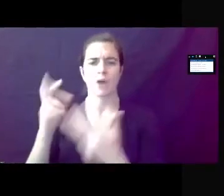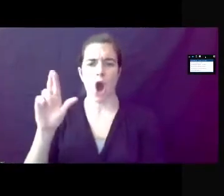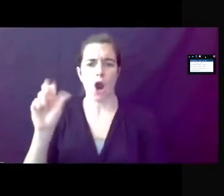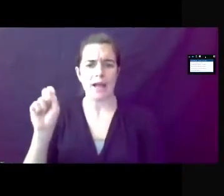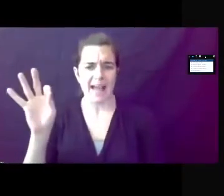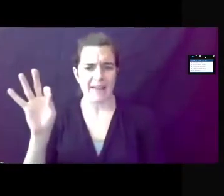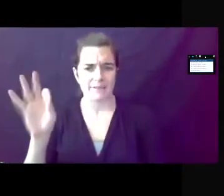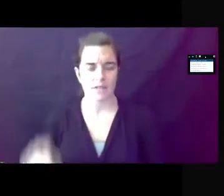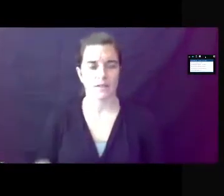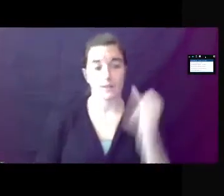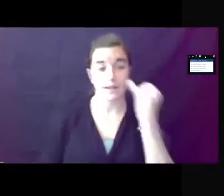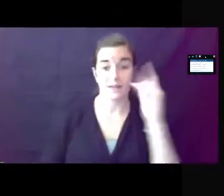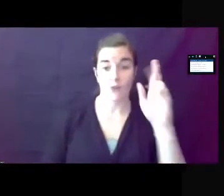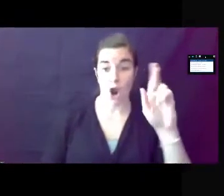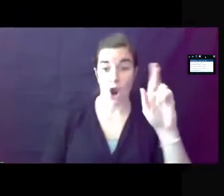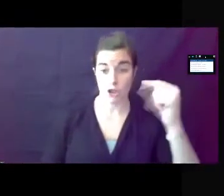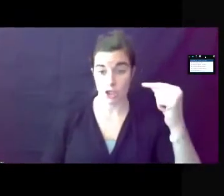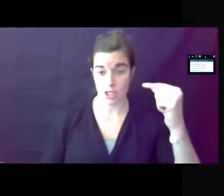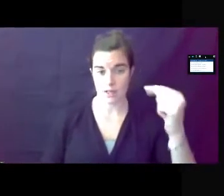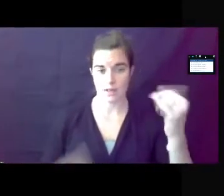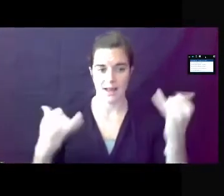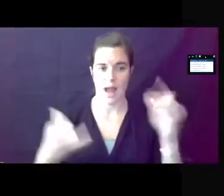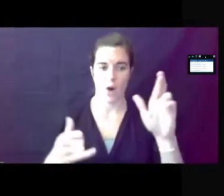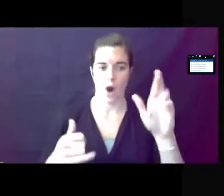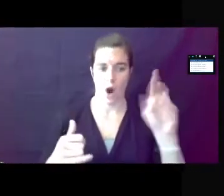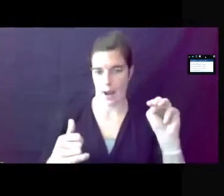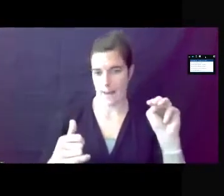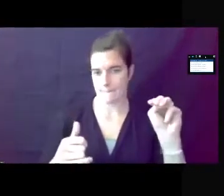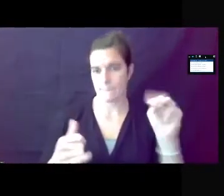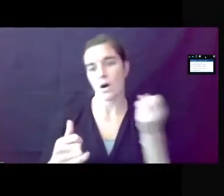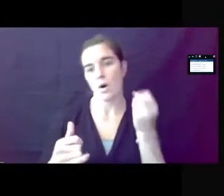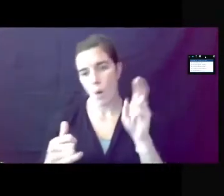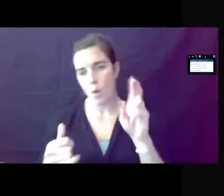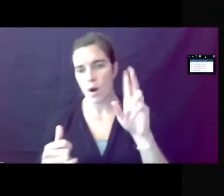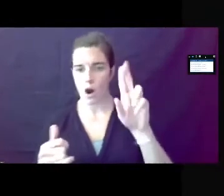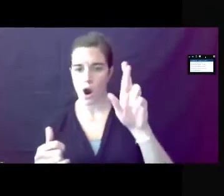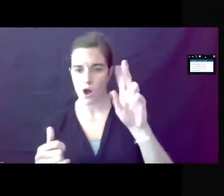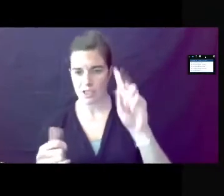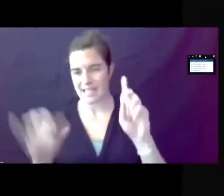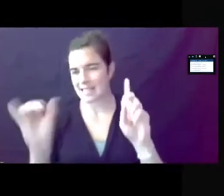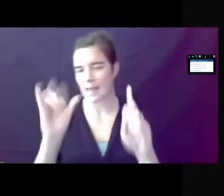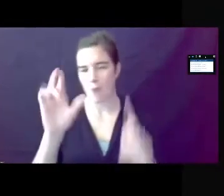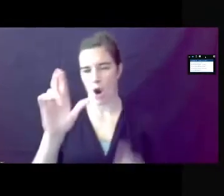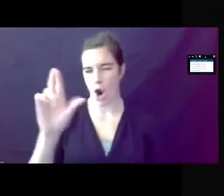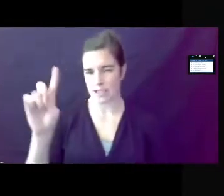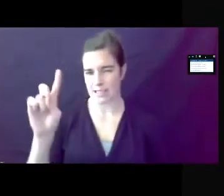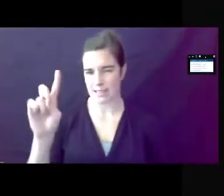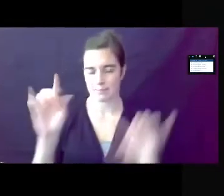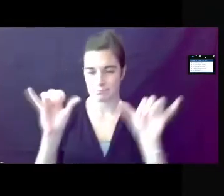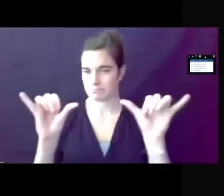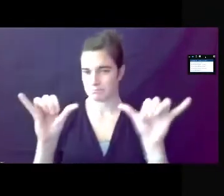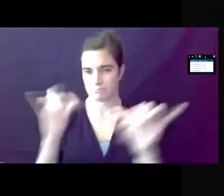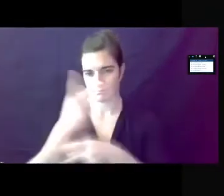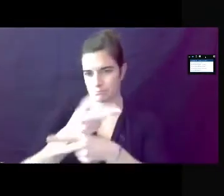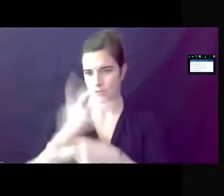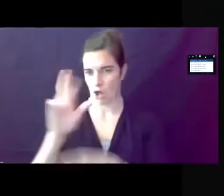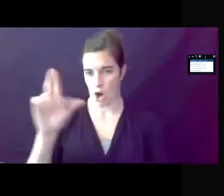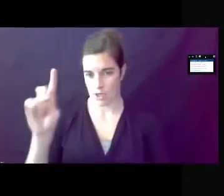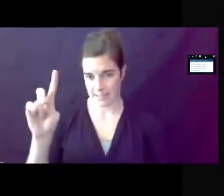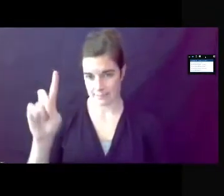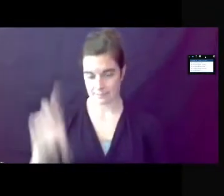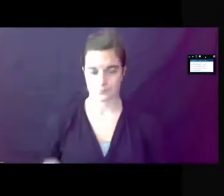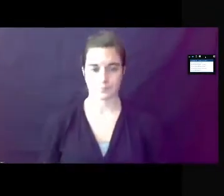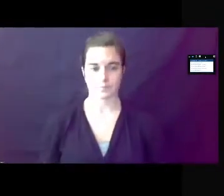RG, it is now RM or RD. And the same with our RD, those have remained RD. In addition,